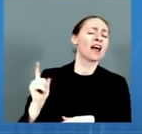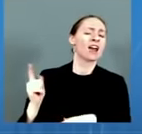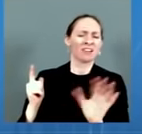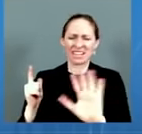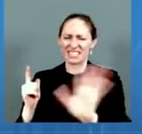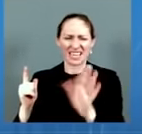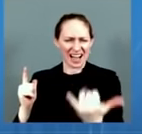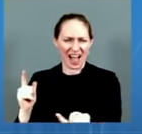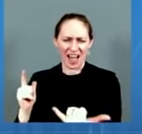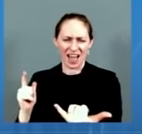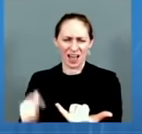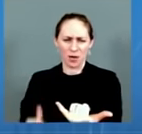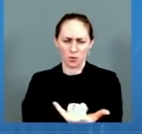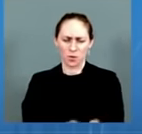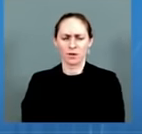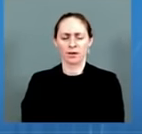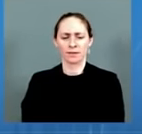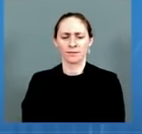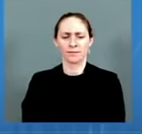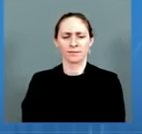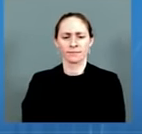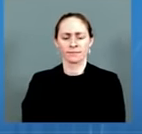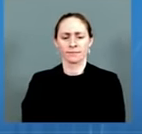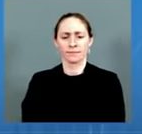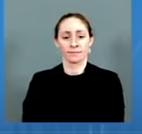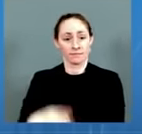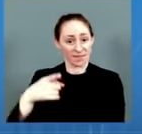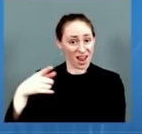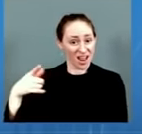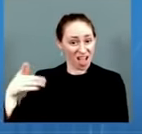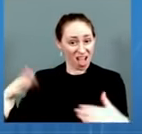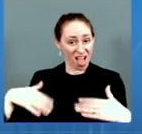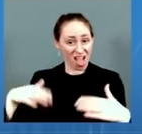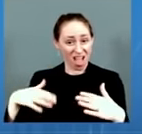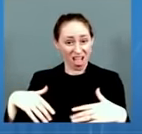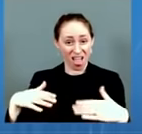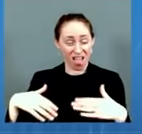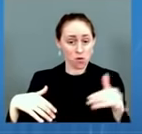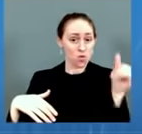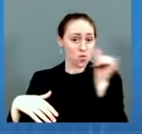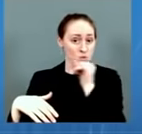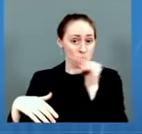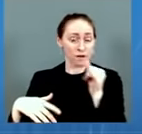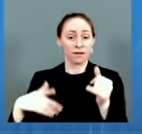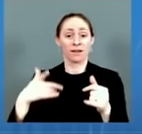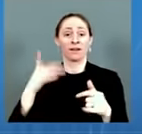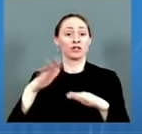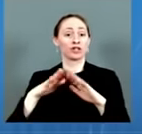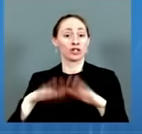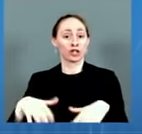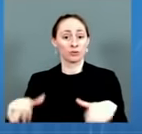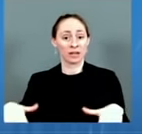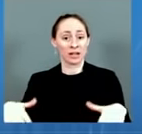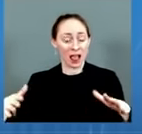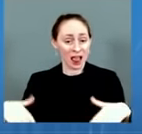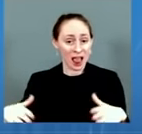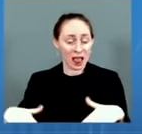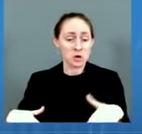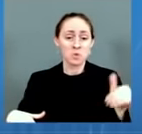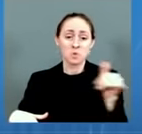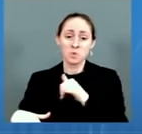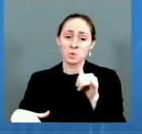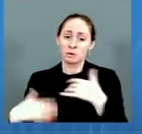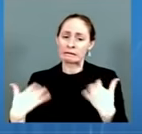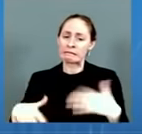if you haven't already. It's safe and effective, free and easy. And it's the best way to protect yourself, your loved